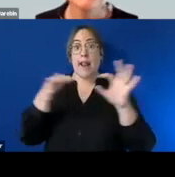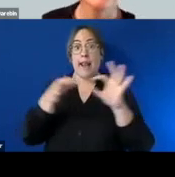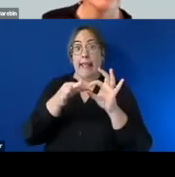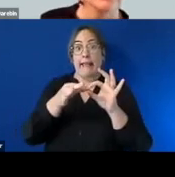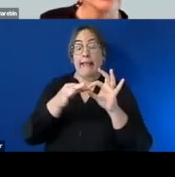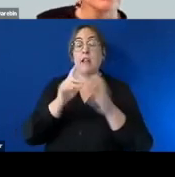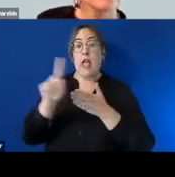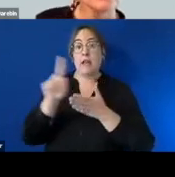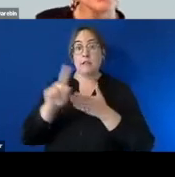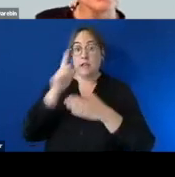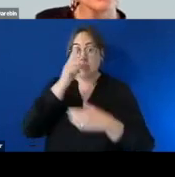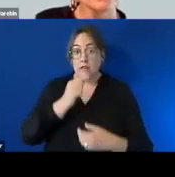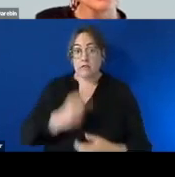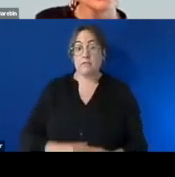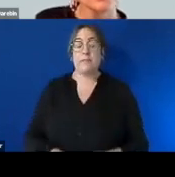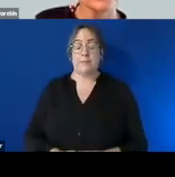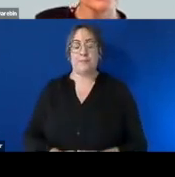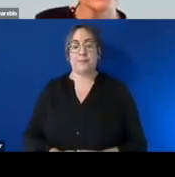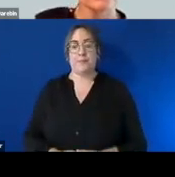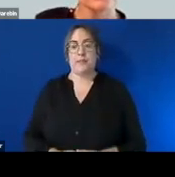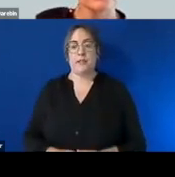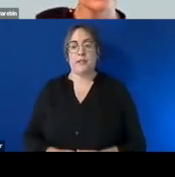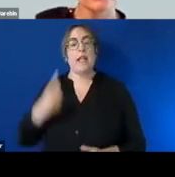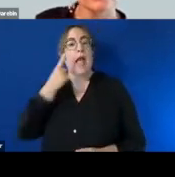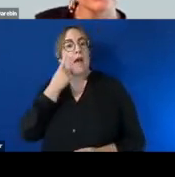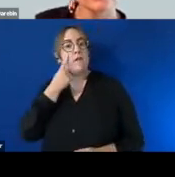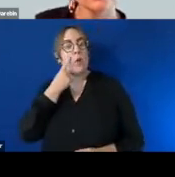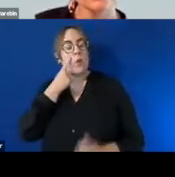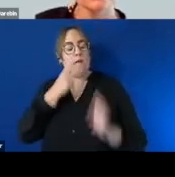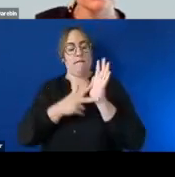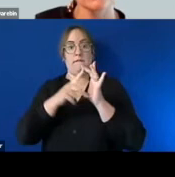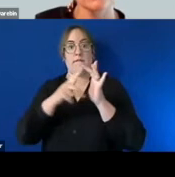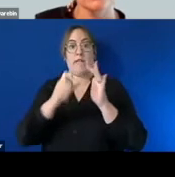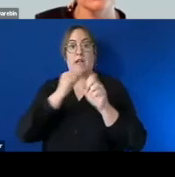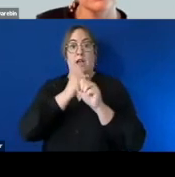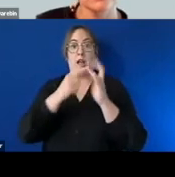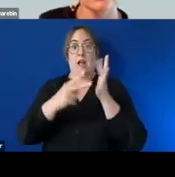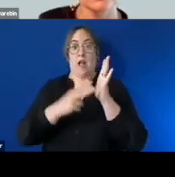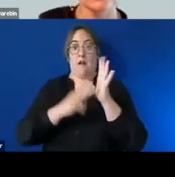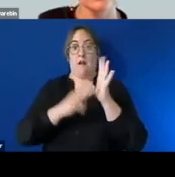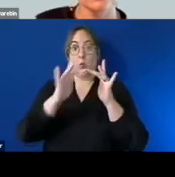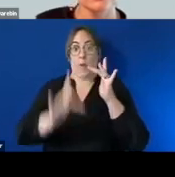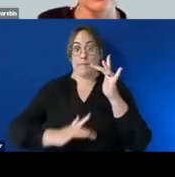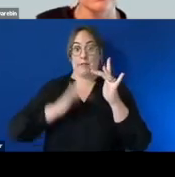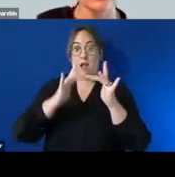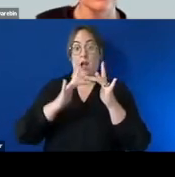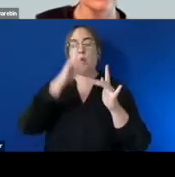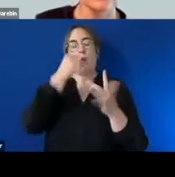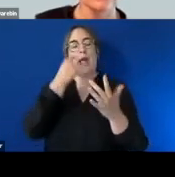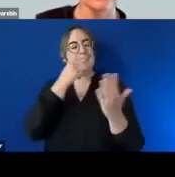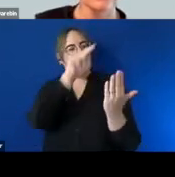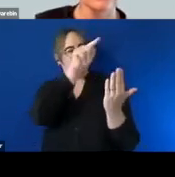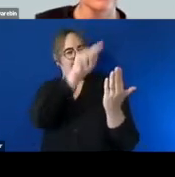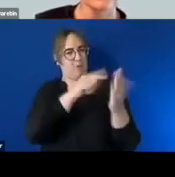that i do know if you go on the the um victorian government state government website too the roles are normally advertised through there as well so